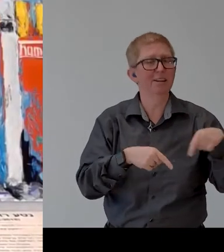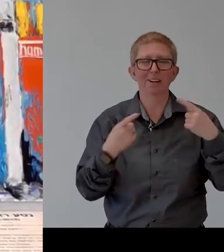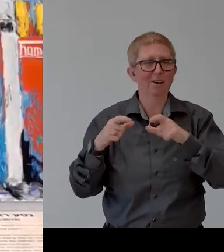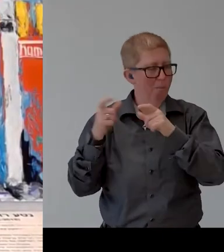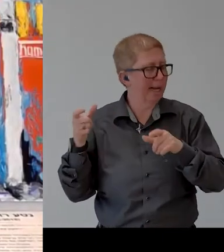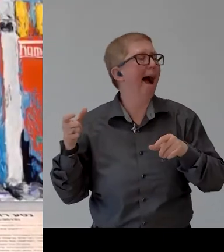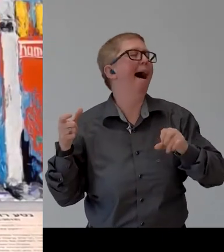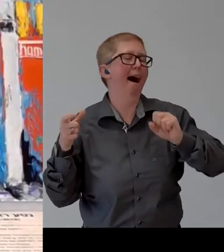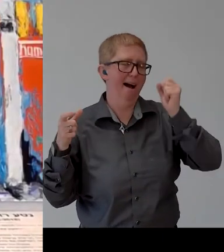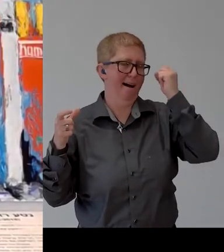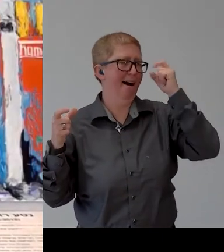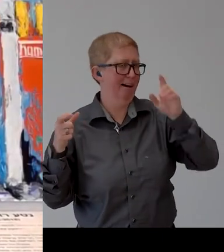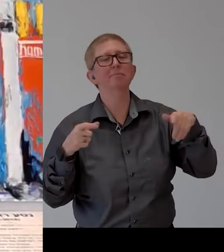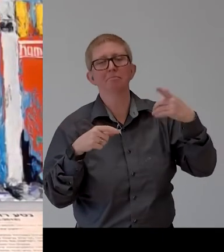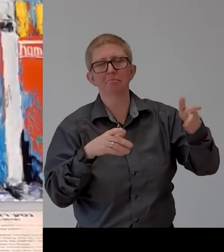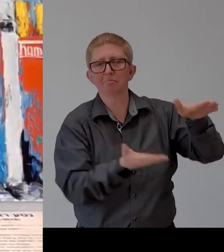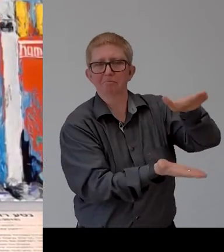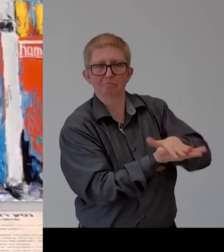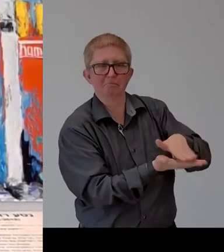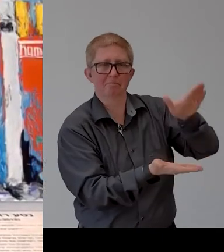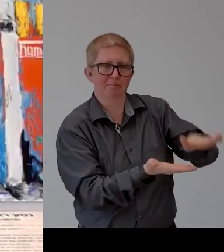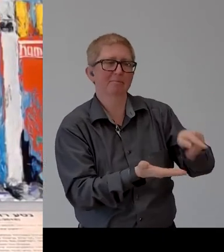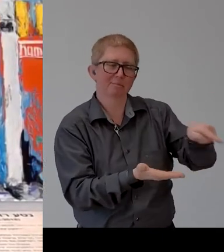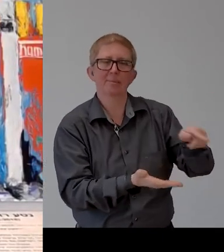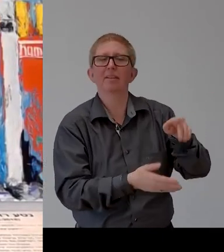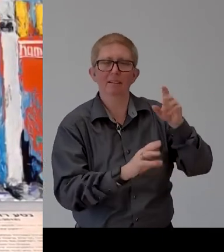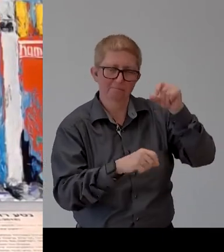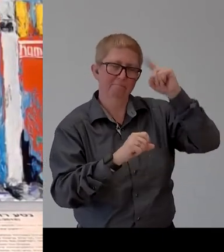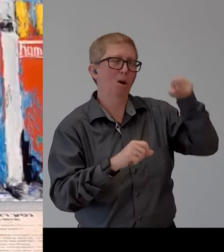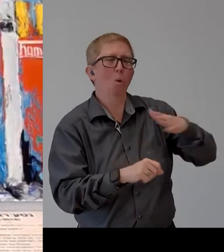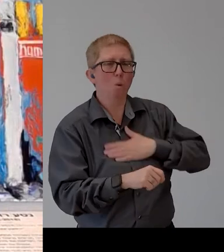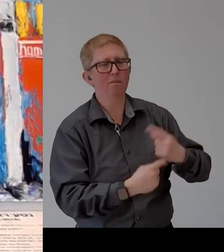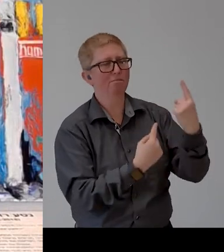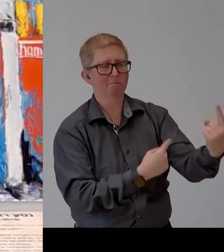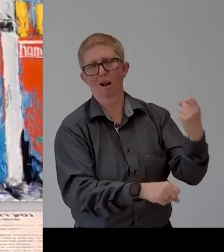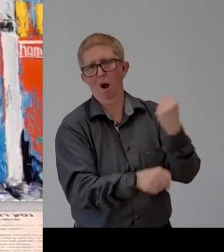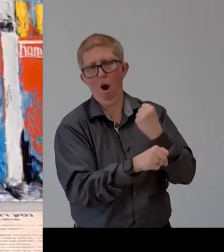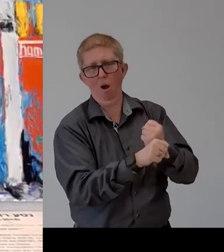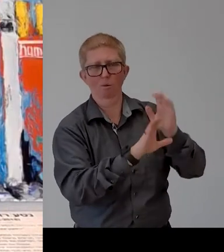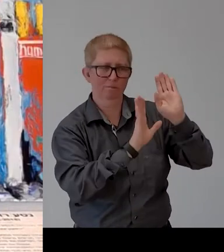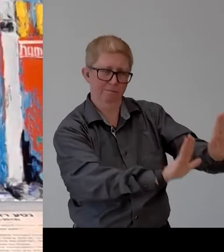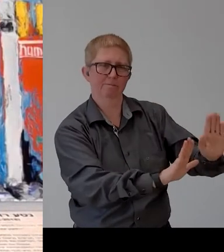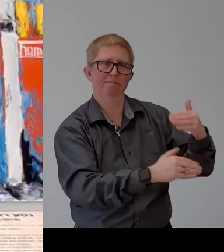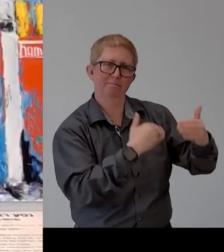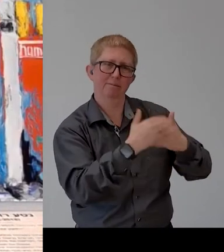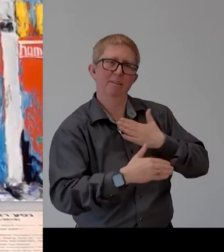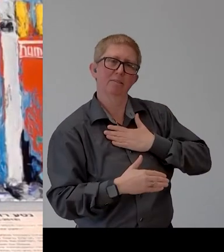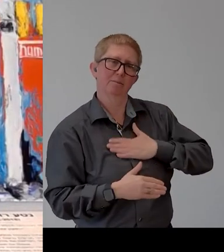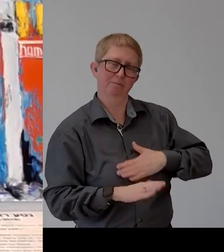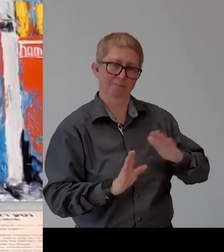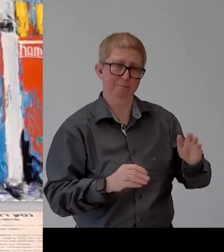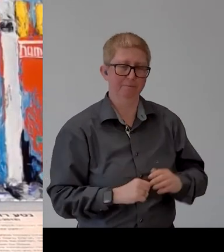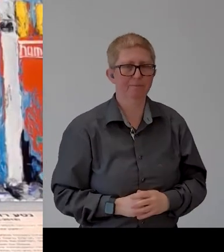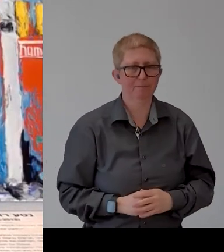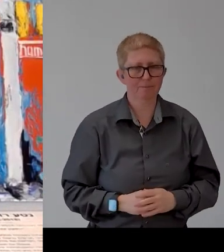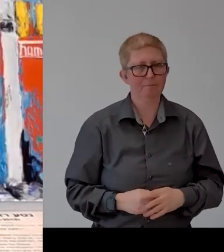um uh give you another example uh of the uh um uh a non-visual uh um